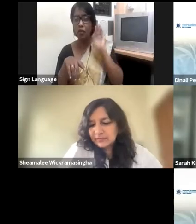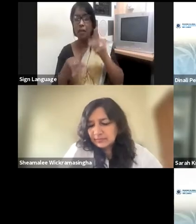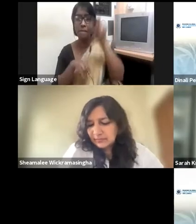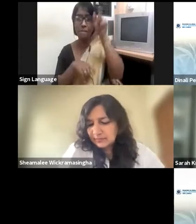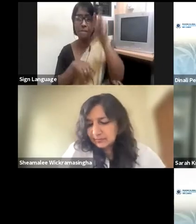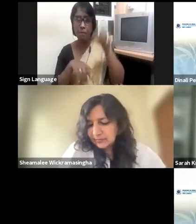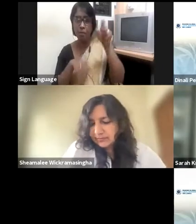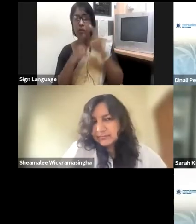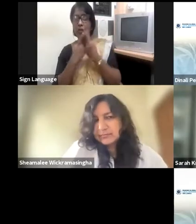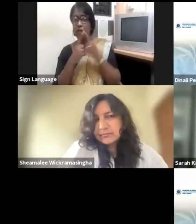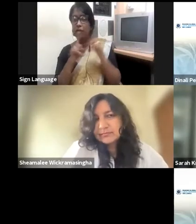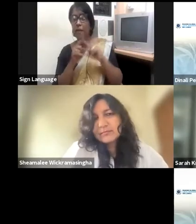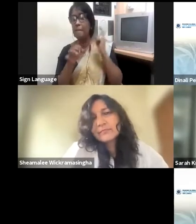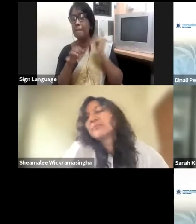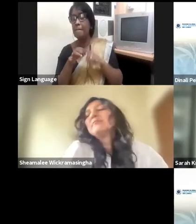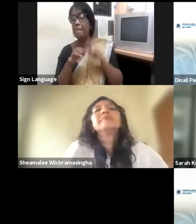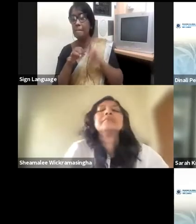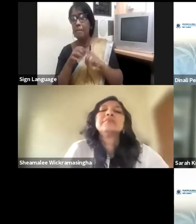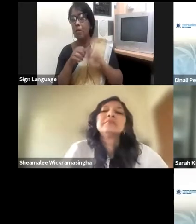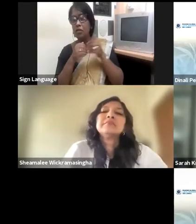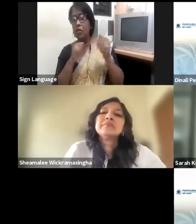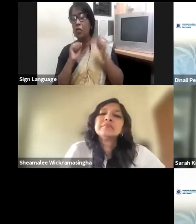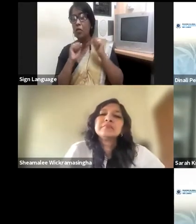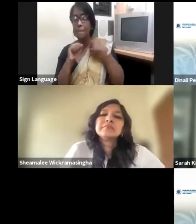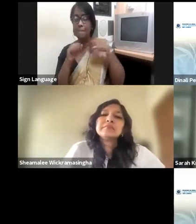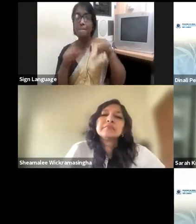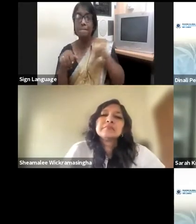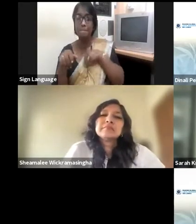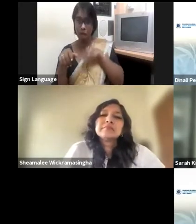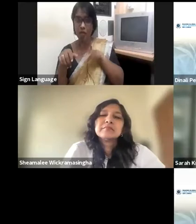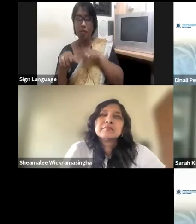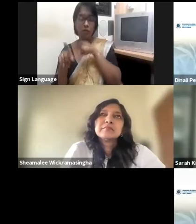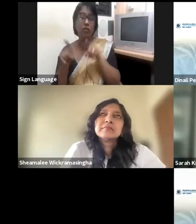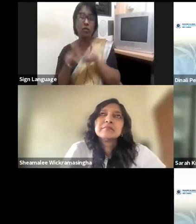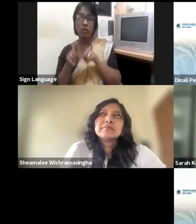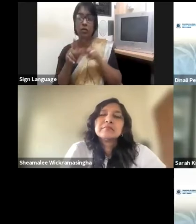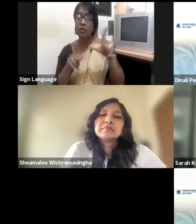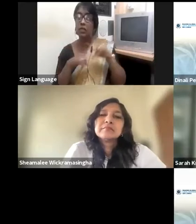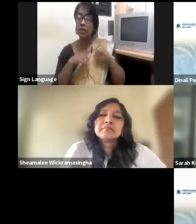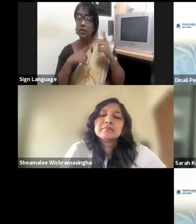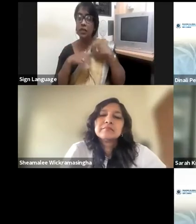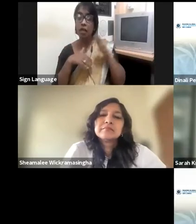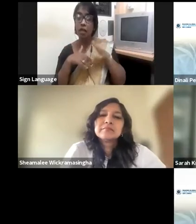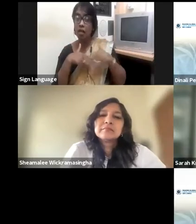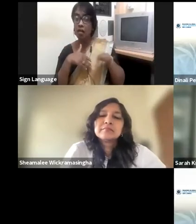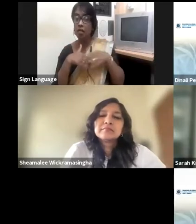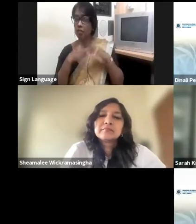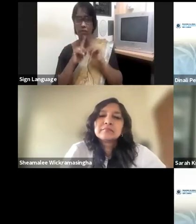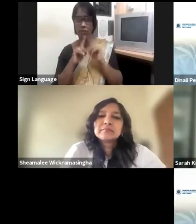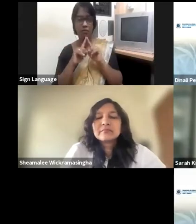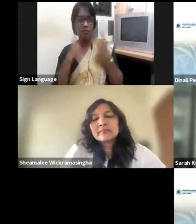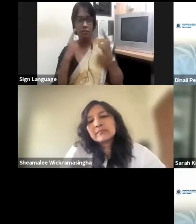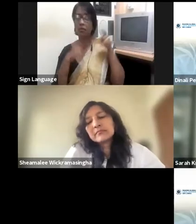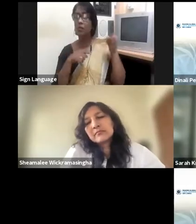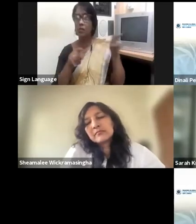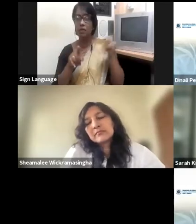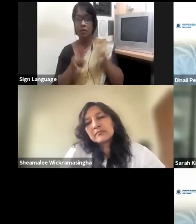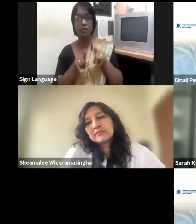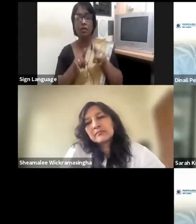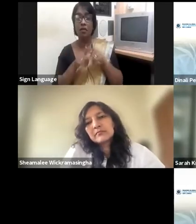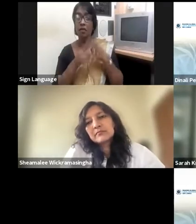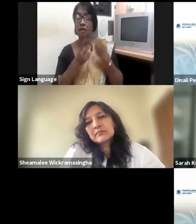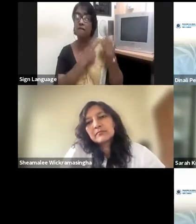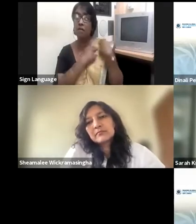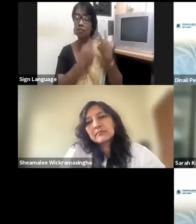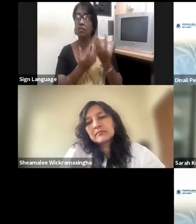their walks of life are completely different. So we need to appreciate that diverse views